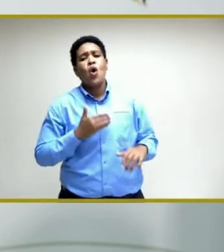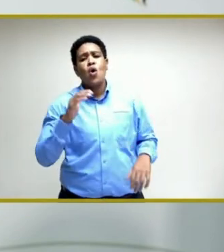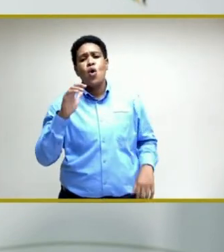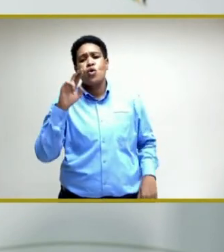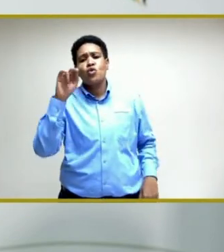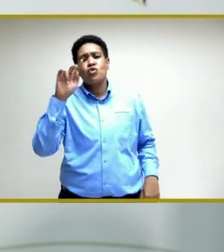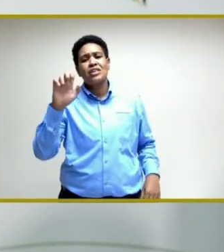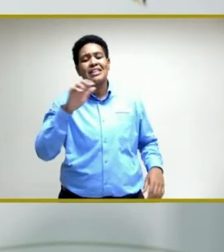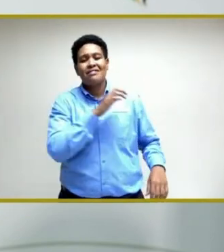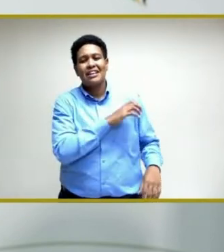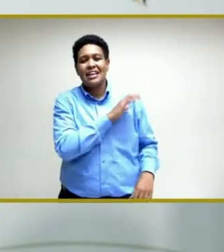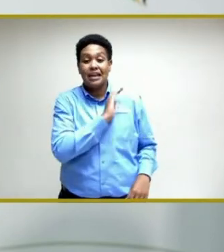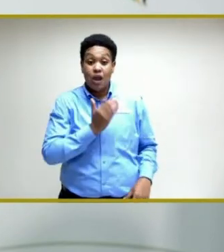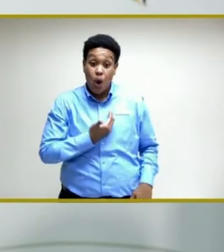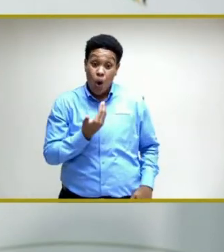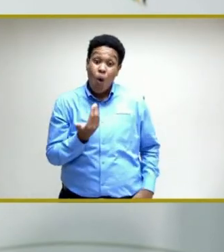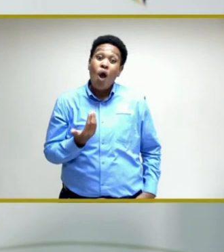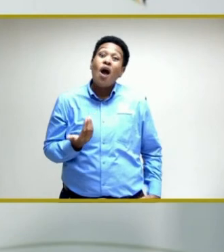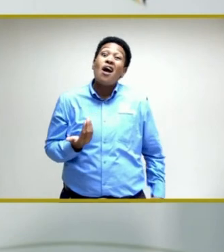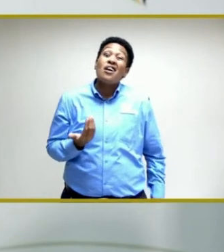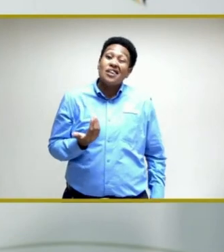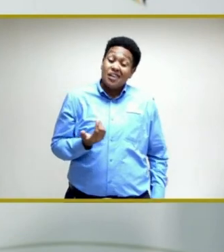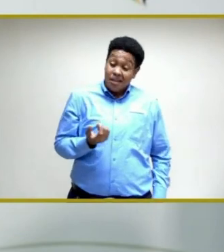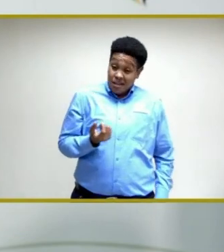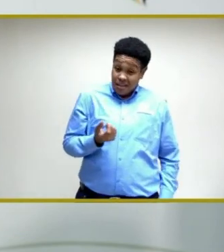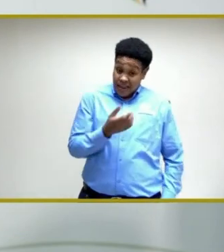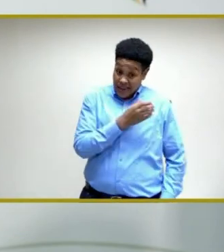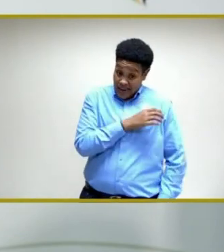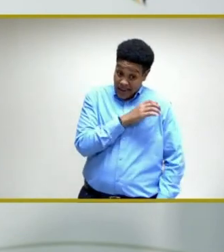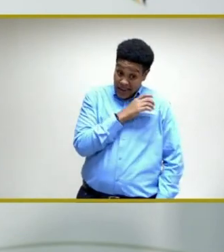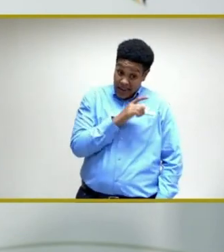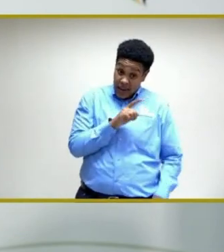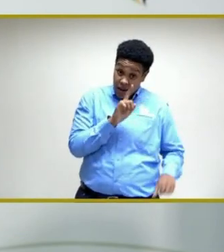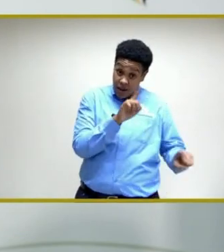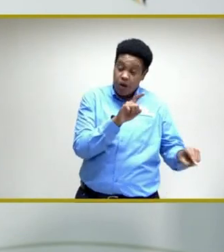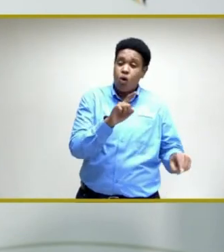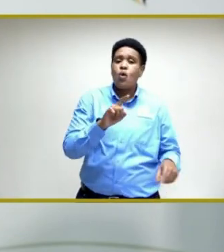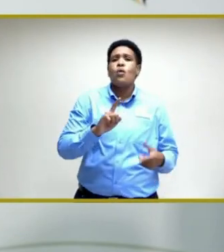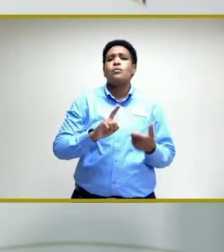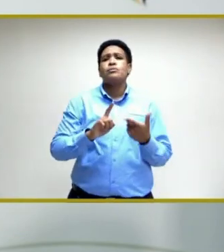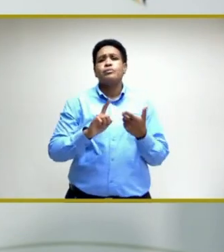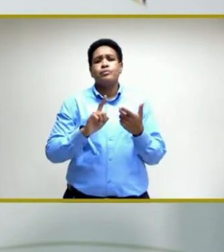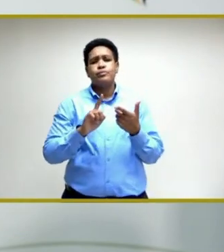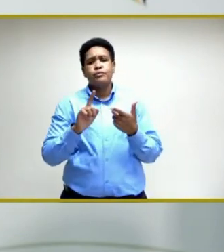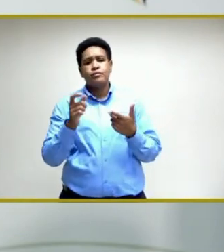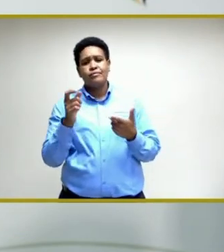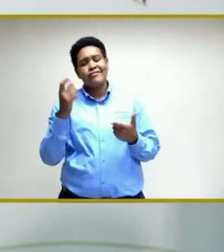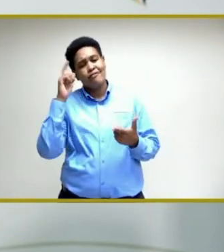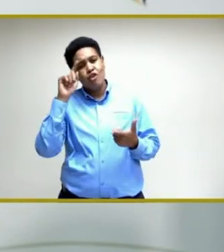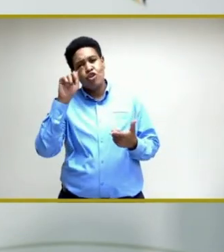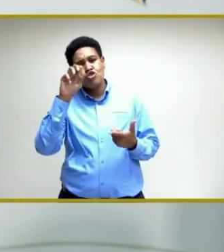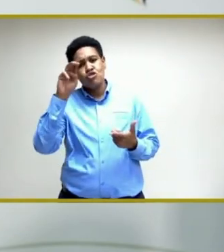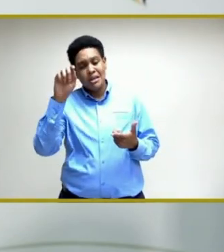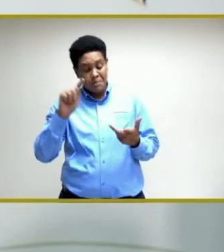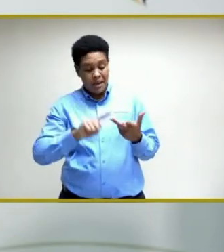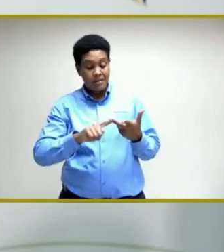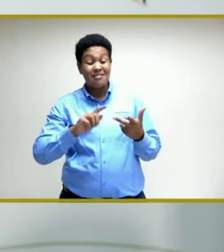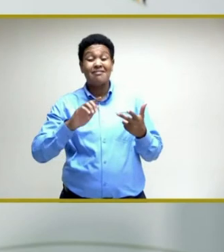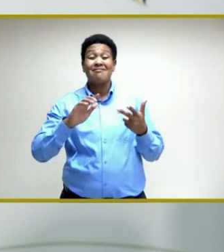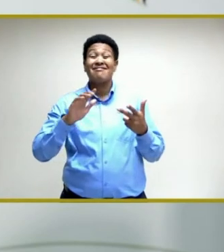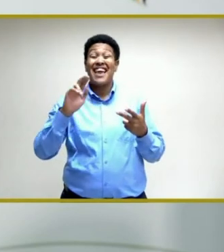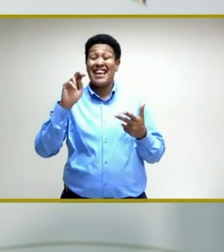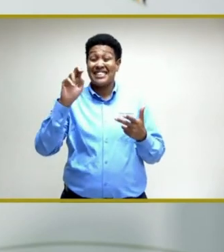clinics or treatment clinics or chronic diseases clinics and our communicable diseases clinics,